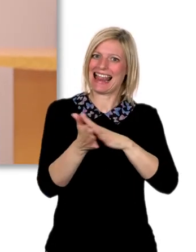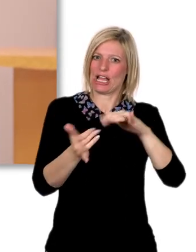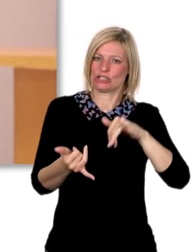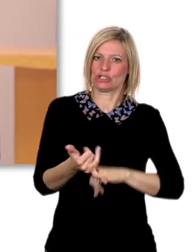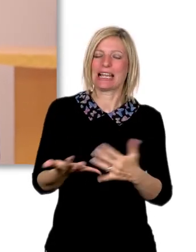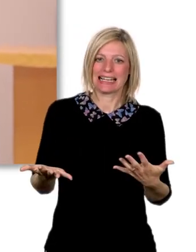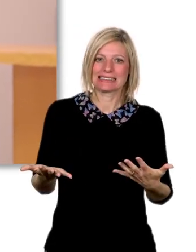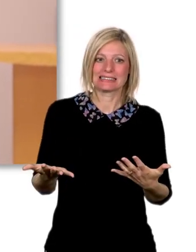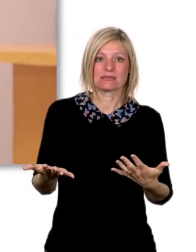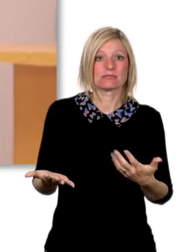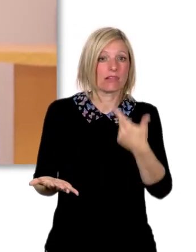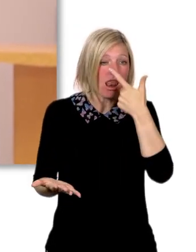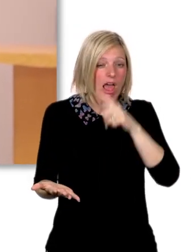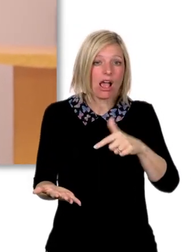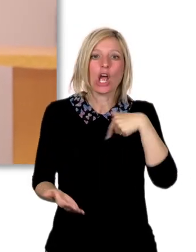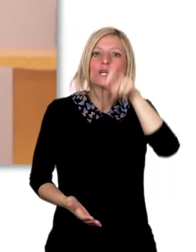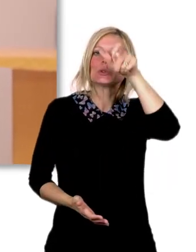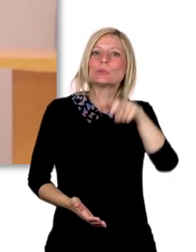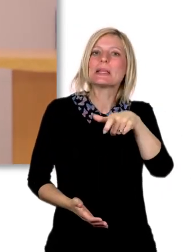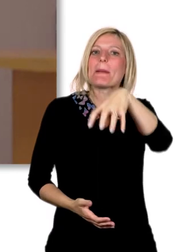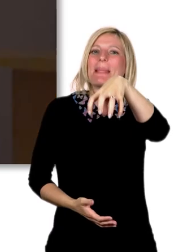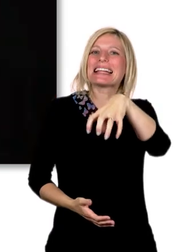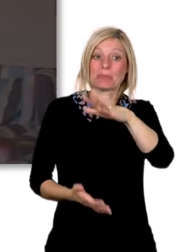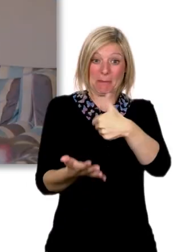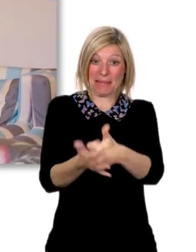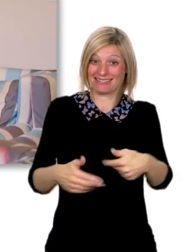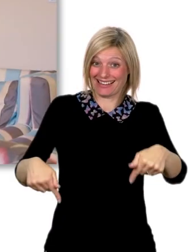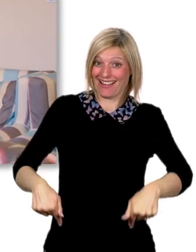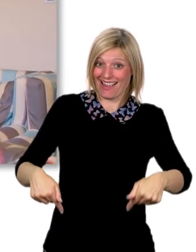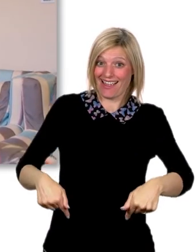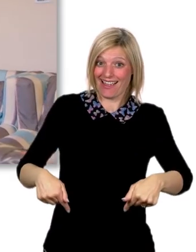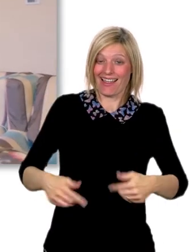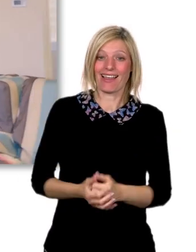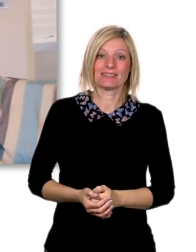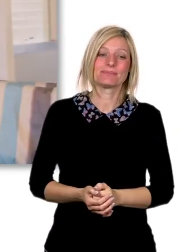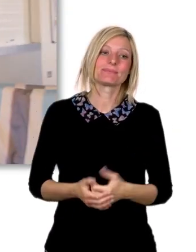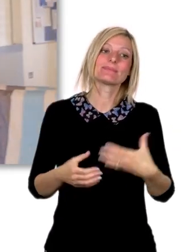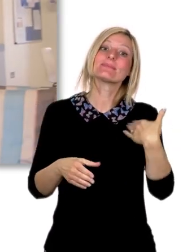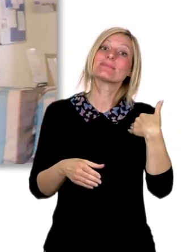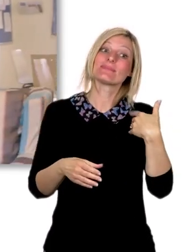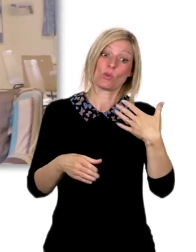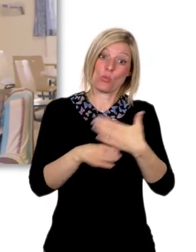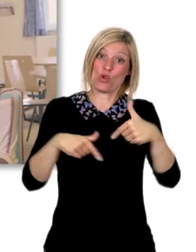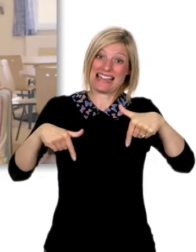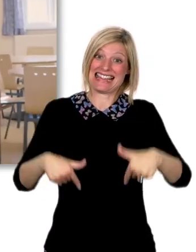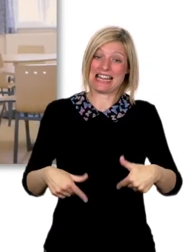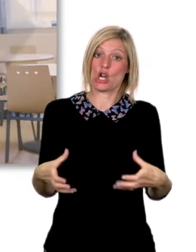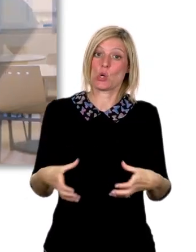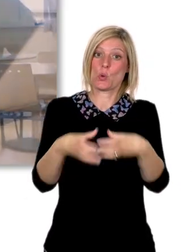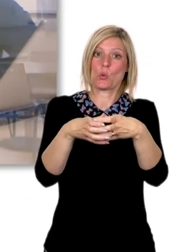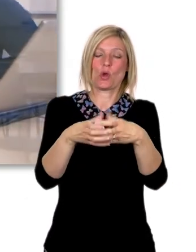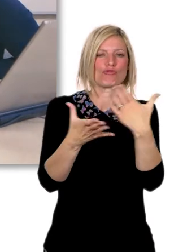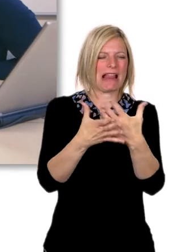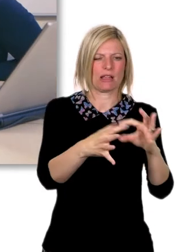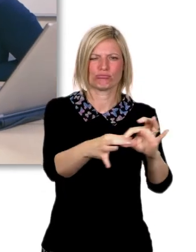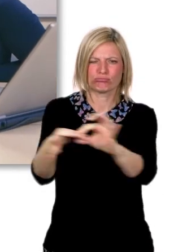I was fortunate to have my student placements within the Trust. Working with the team at the Ketlestone unit, mean very tight-knit bunch